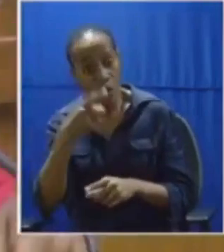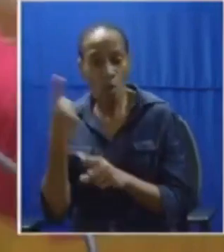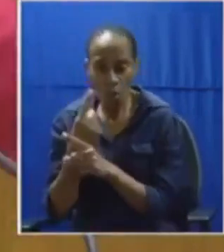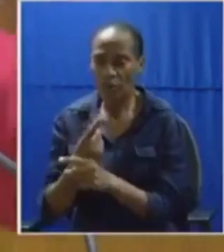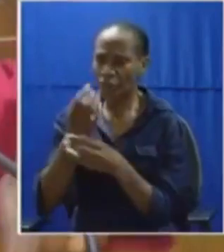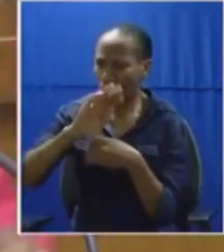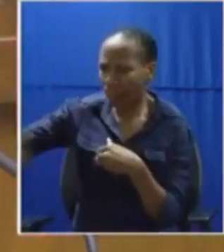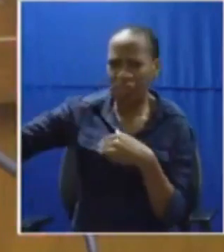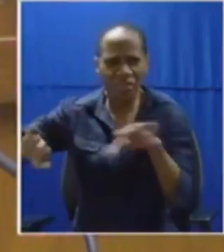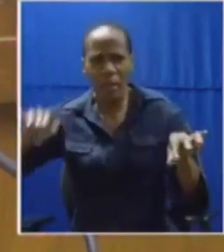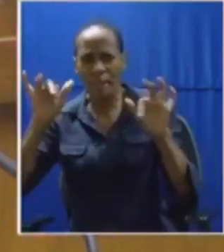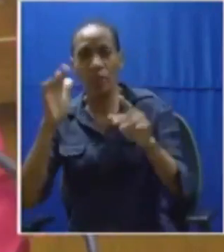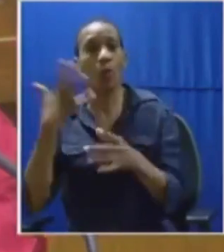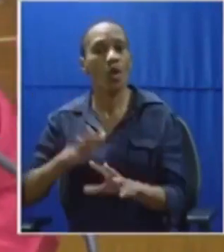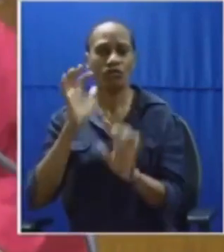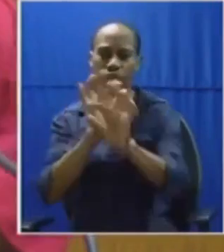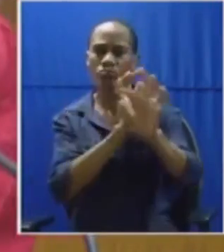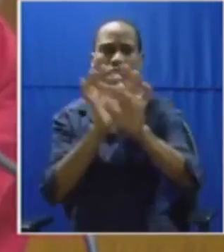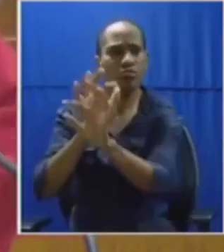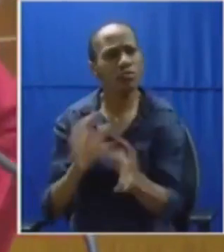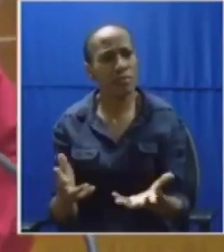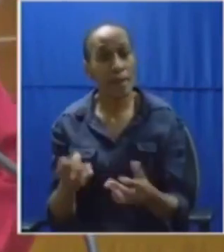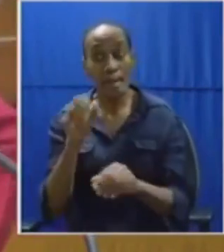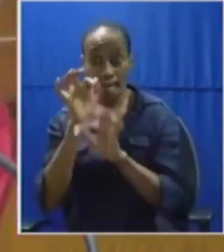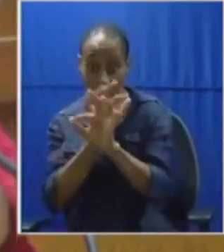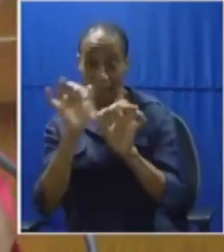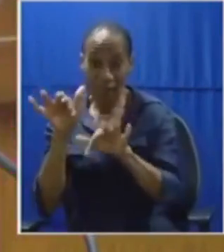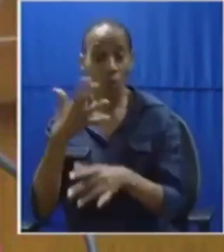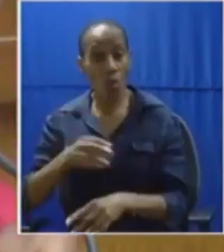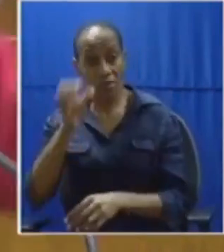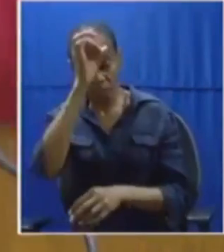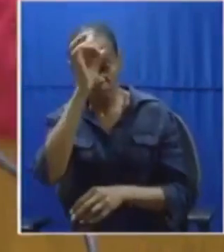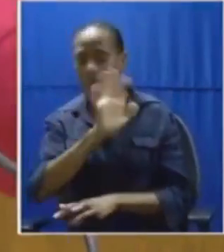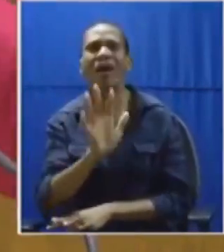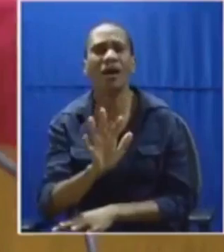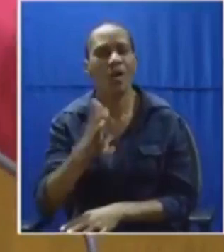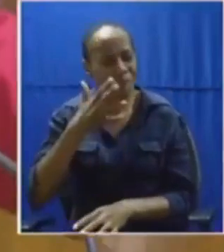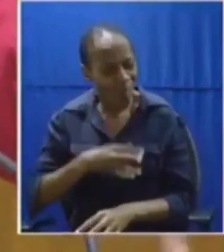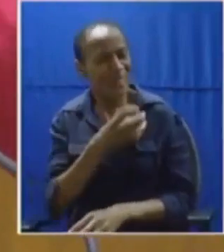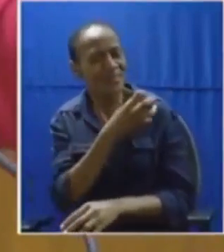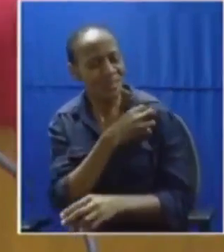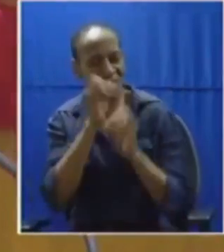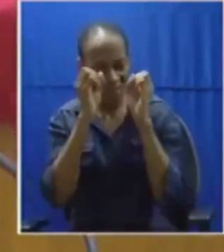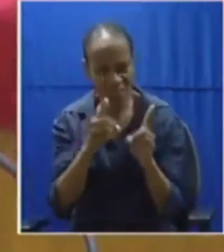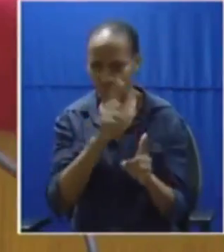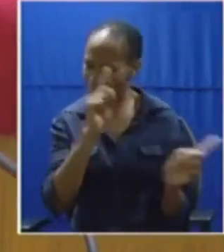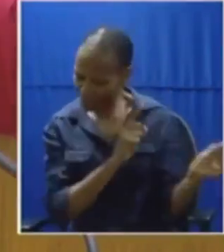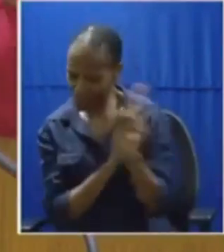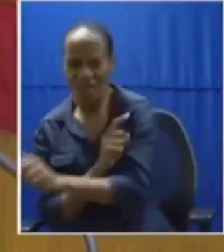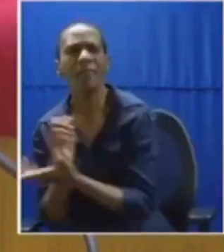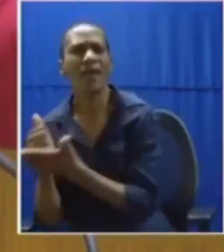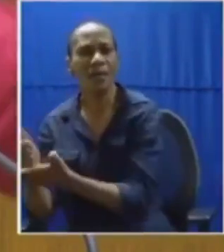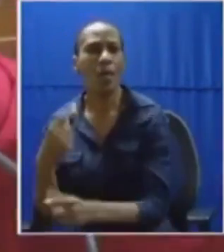protestors are not looking for police they are looking for a minister of education to go and help them we've seen